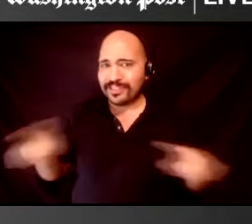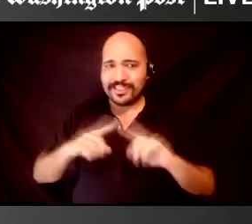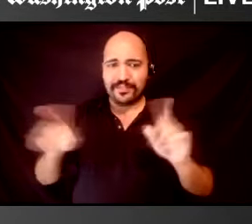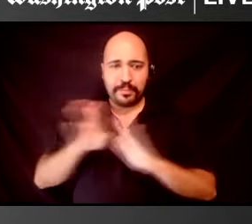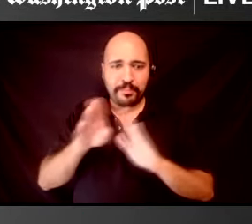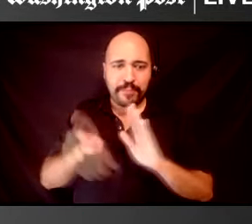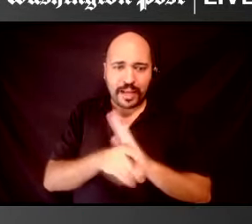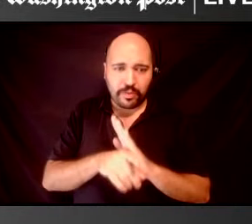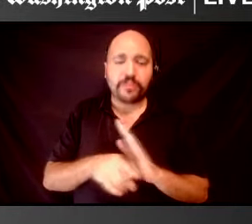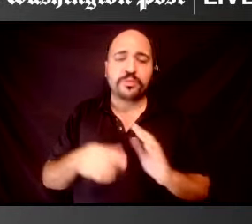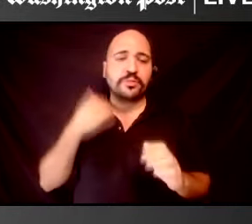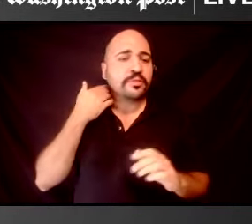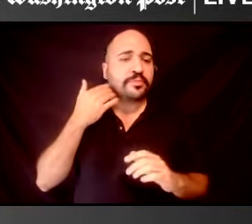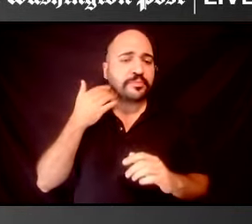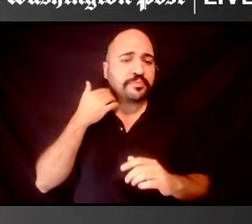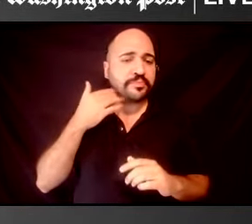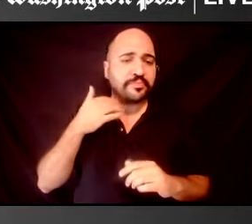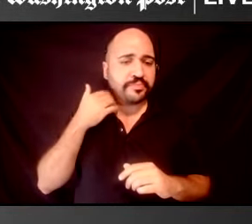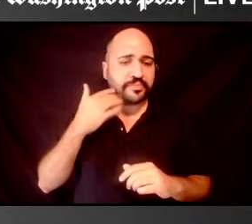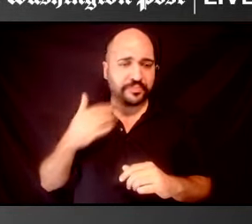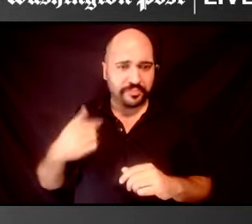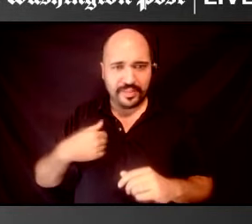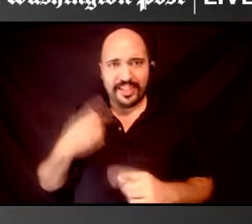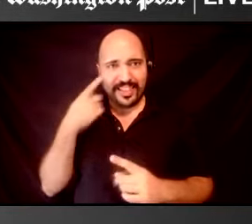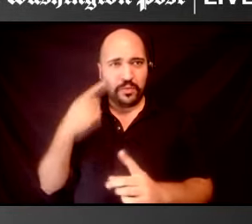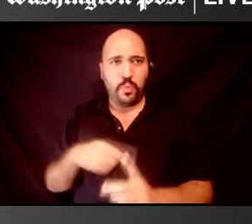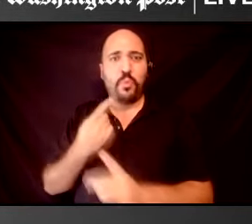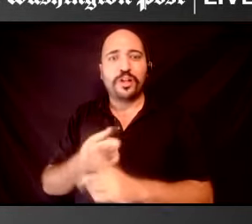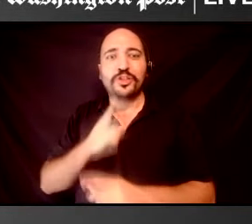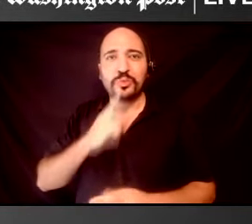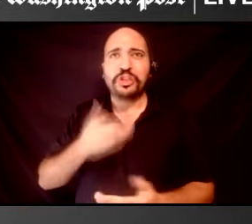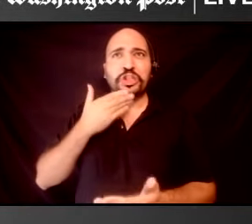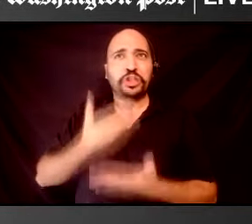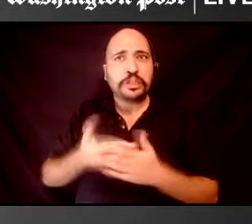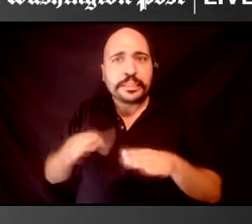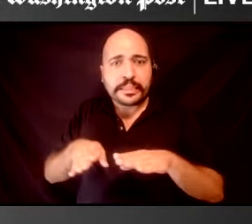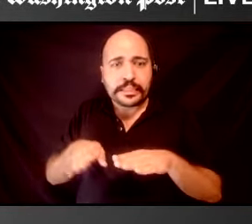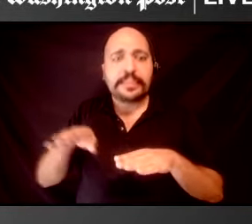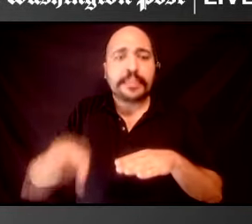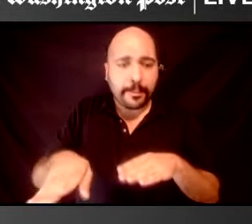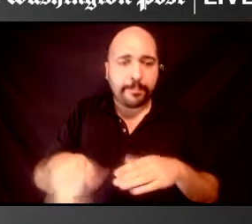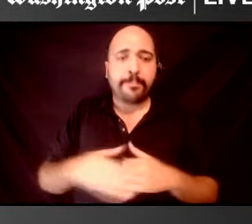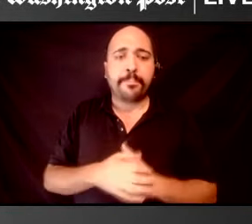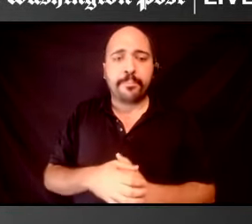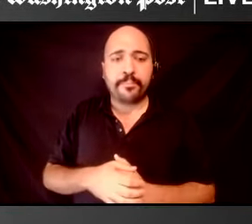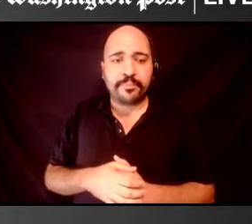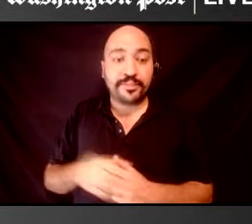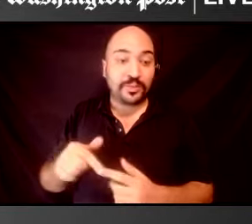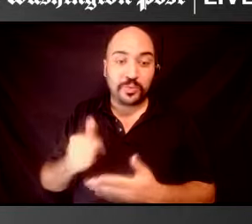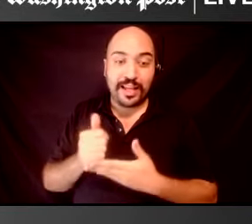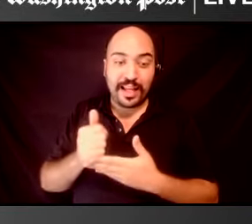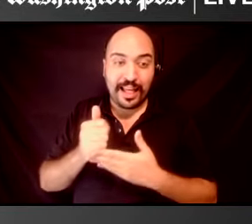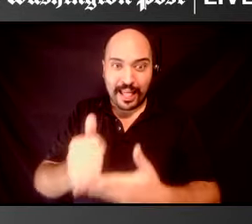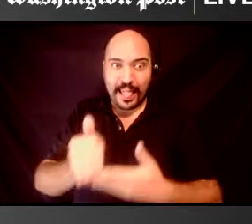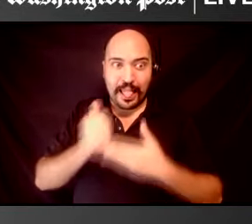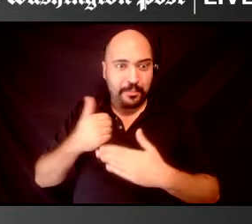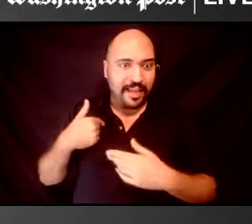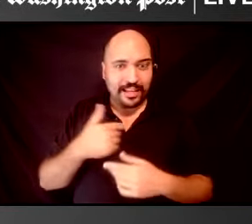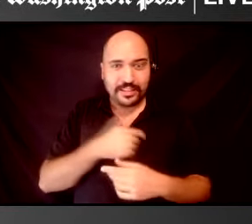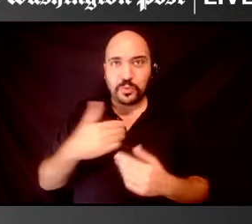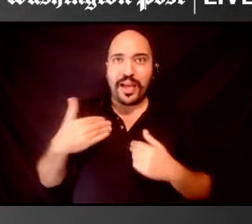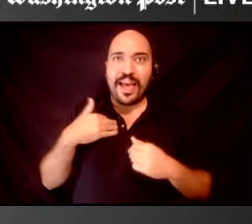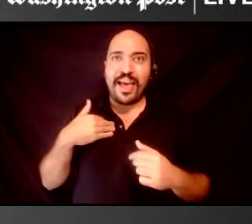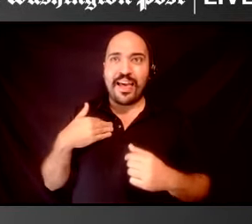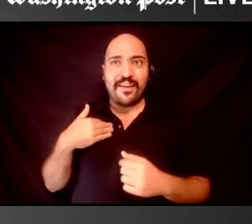I think that's one really good step. Um, just in helping us to have a voice, to have a